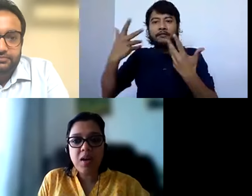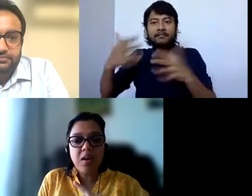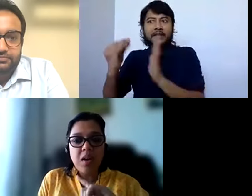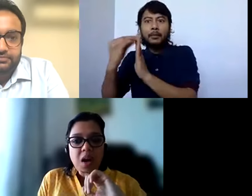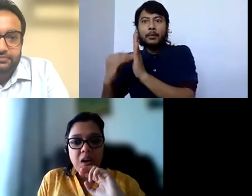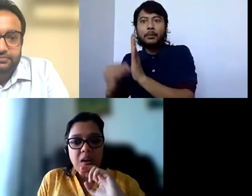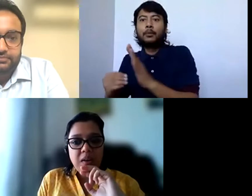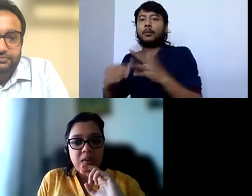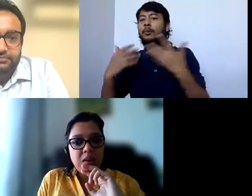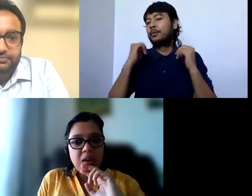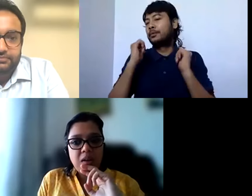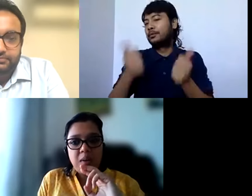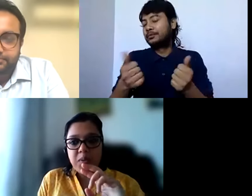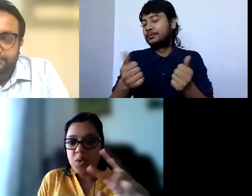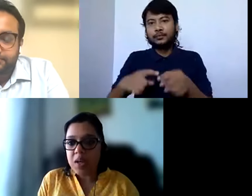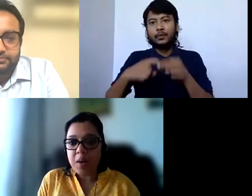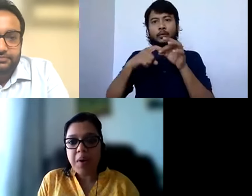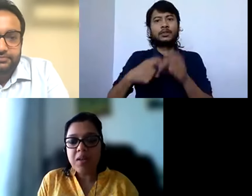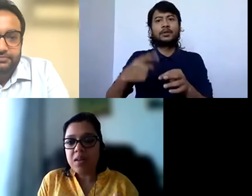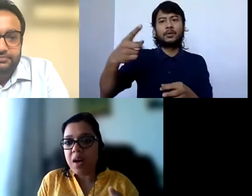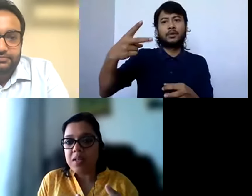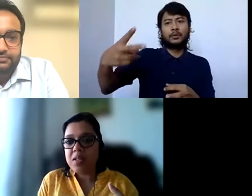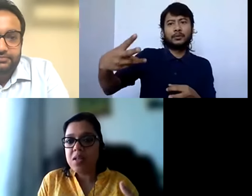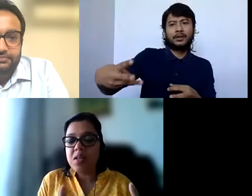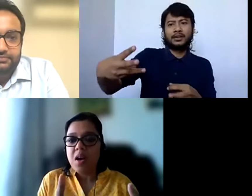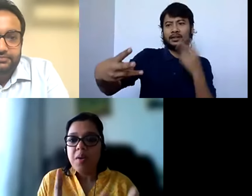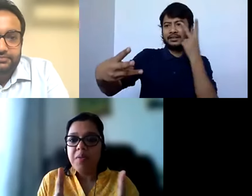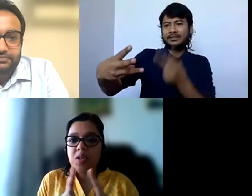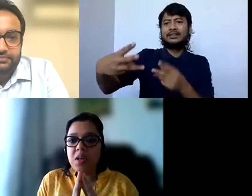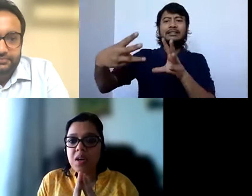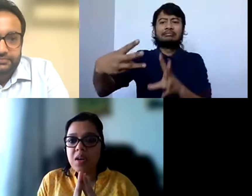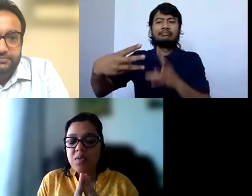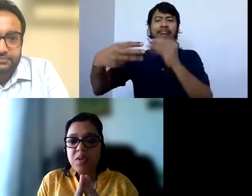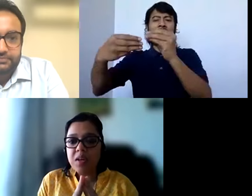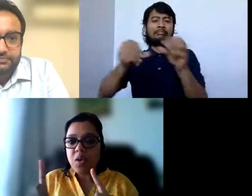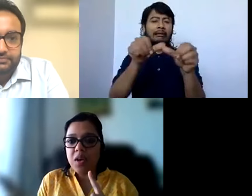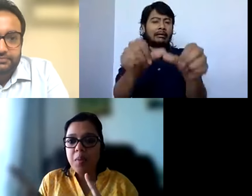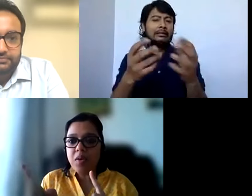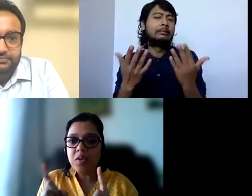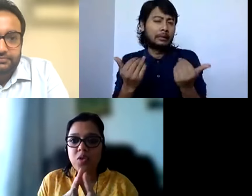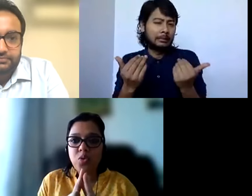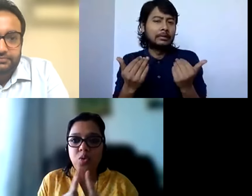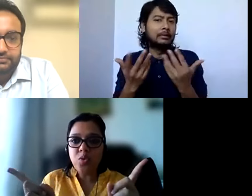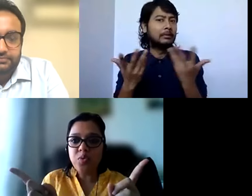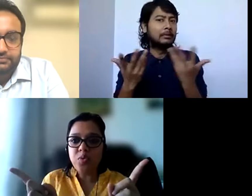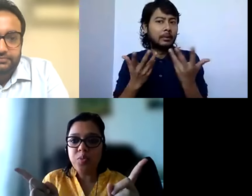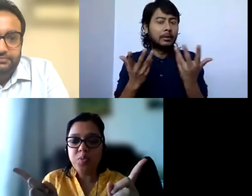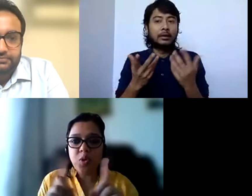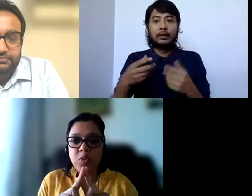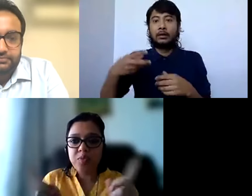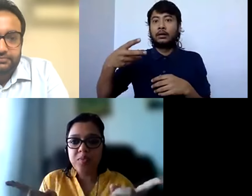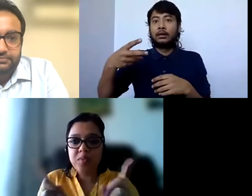questions here. I think you can combine the answers because here we are talking about two,